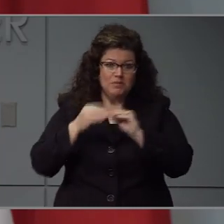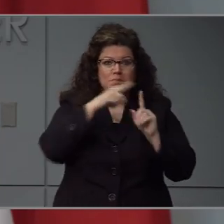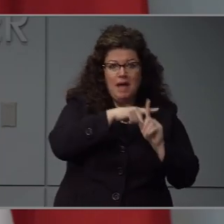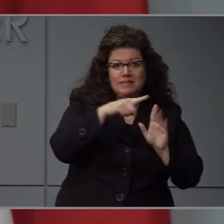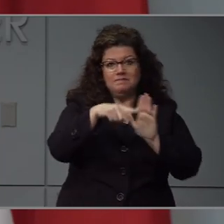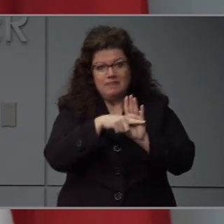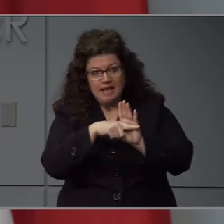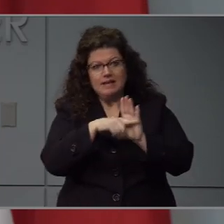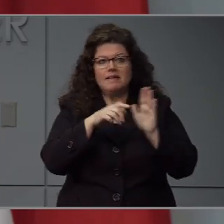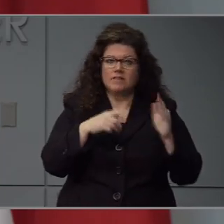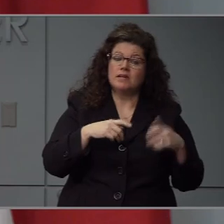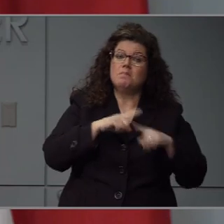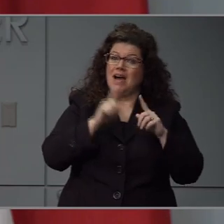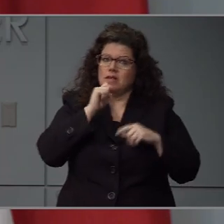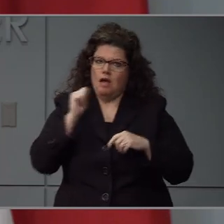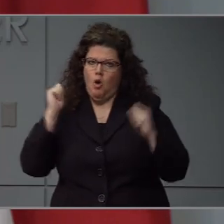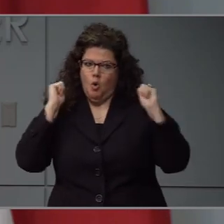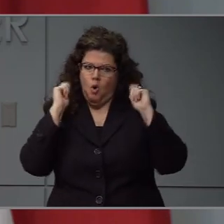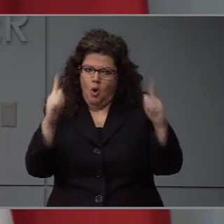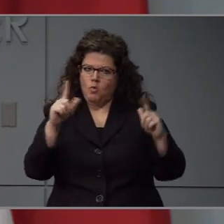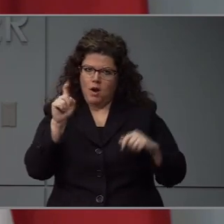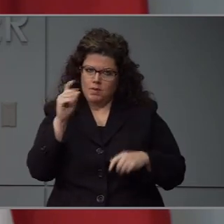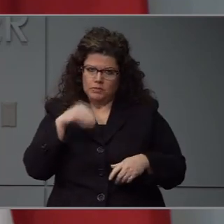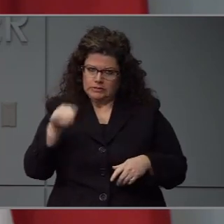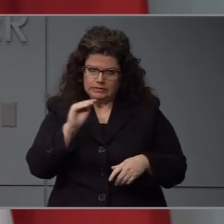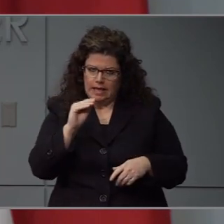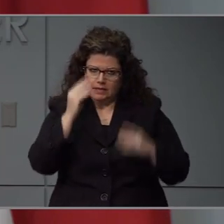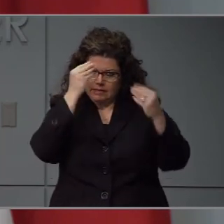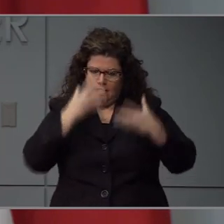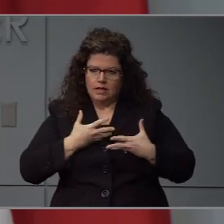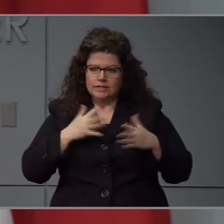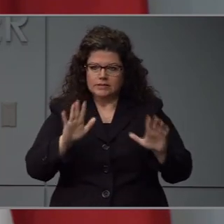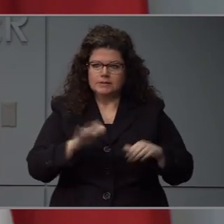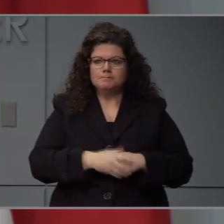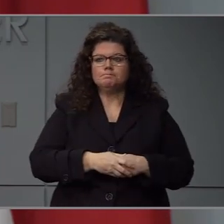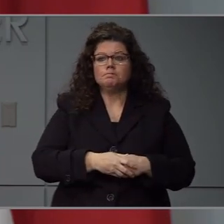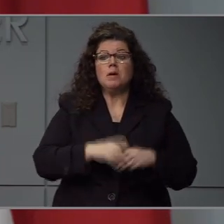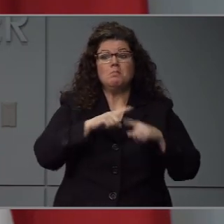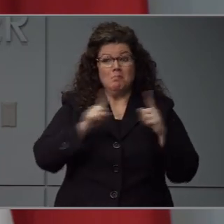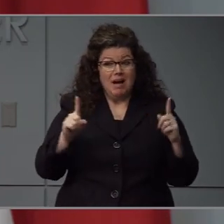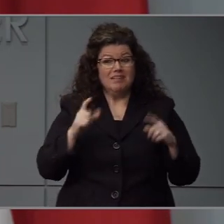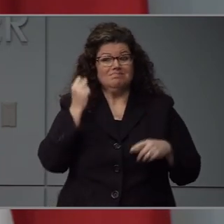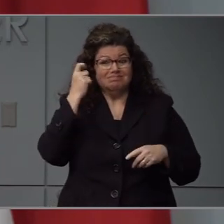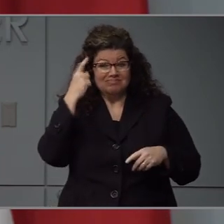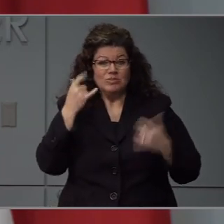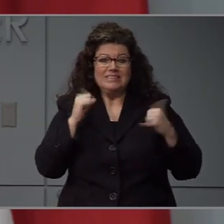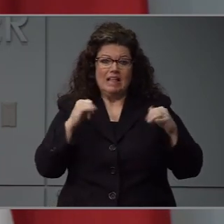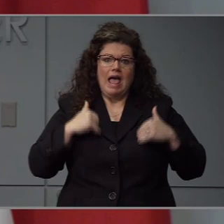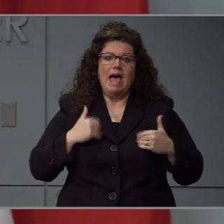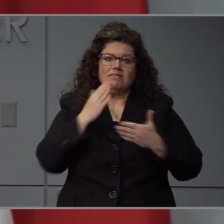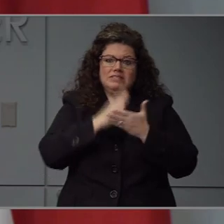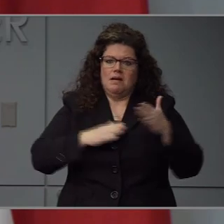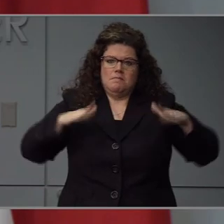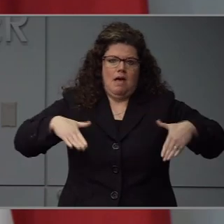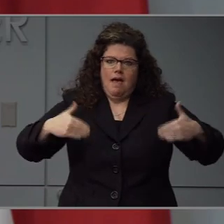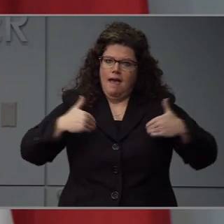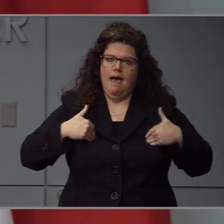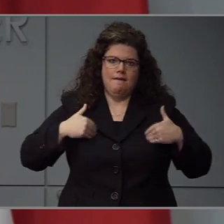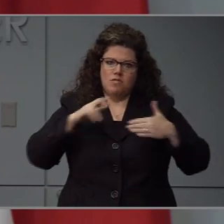all do. We have about another 5,000 we know are still in the queue waiting to be run at some of those labs.